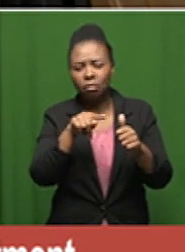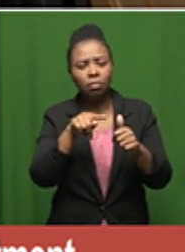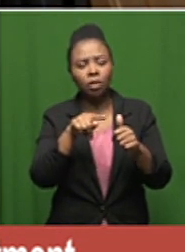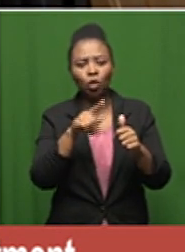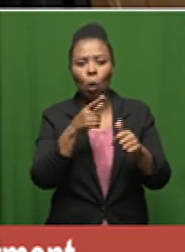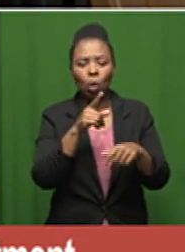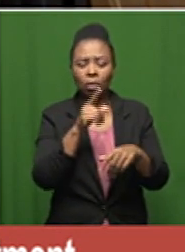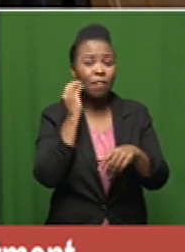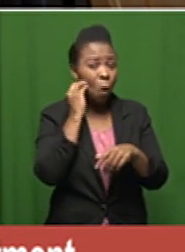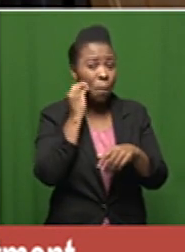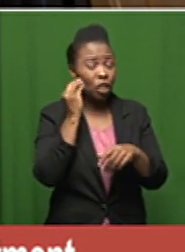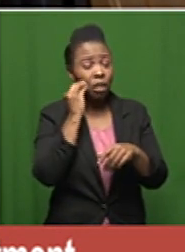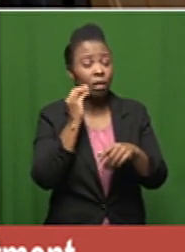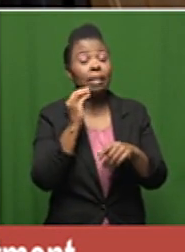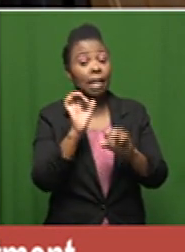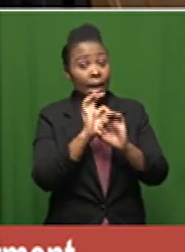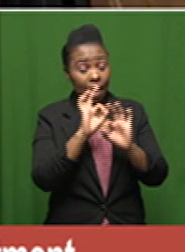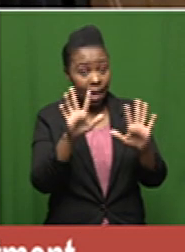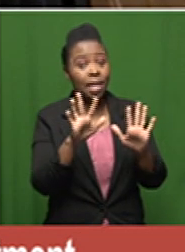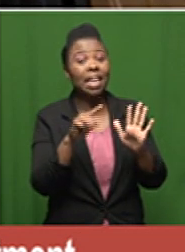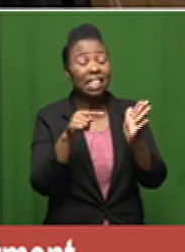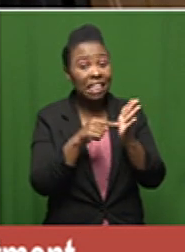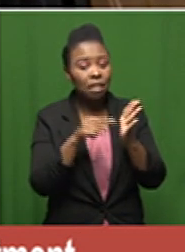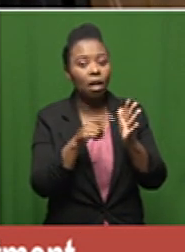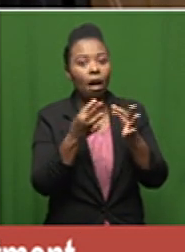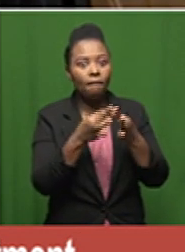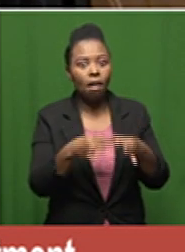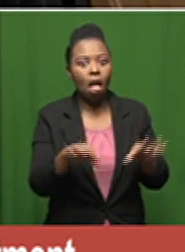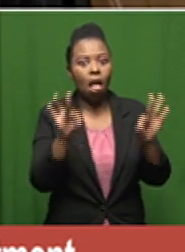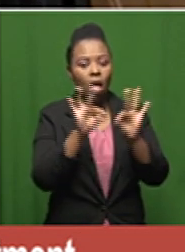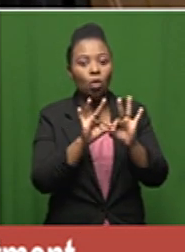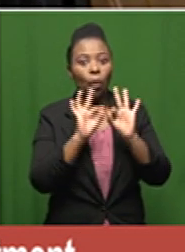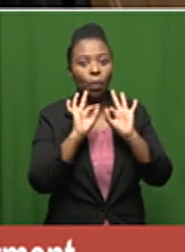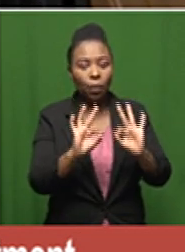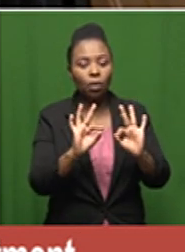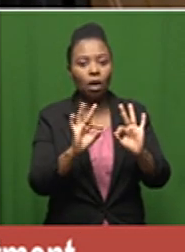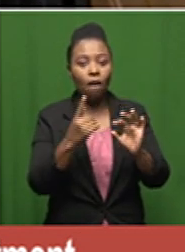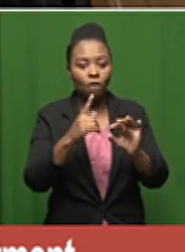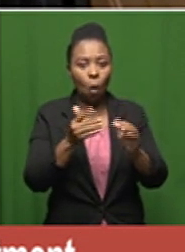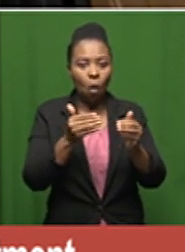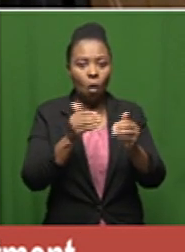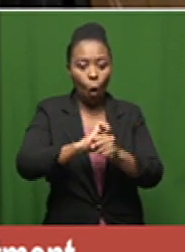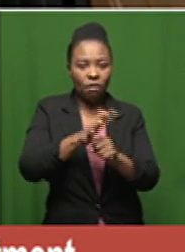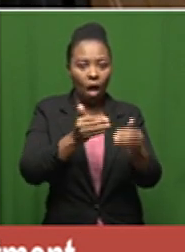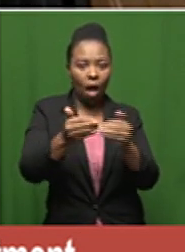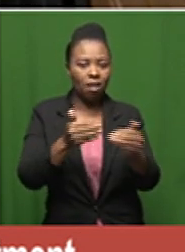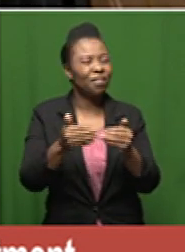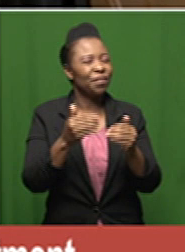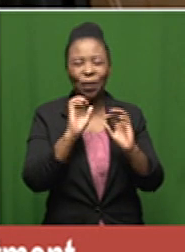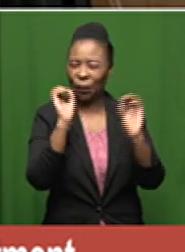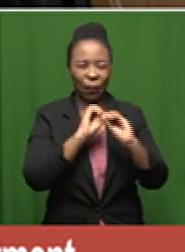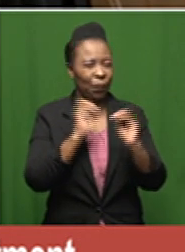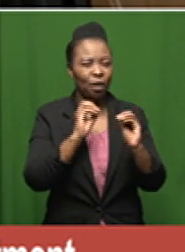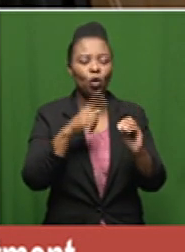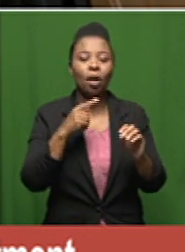data is very very clear that those drugs have no value in the management of covert 19 and so we don't want to make this to